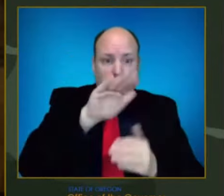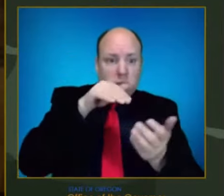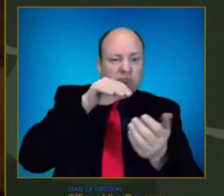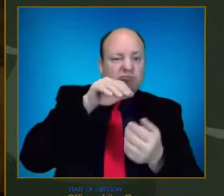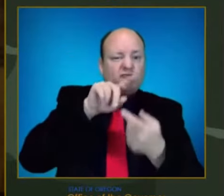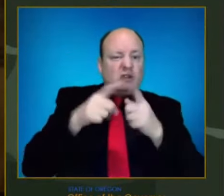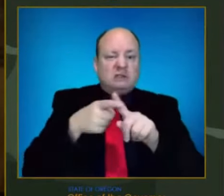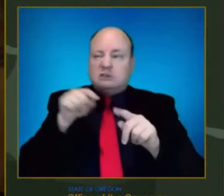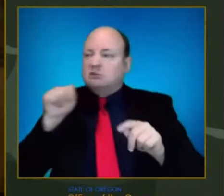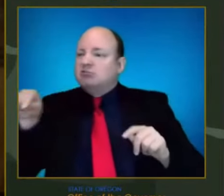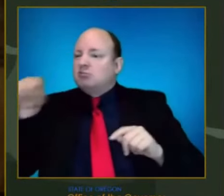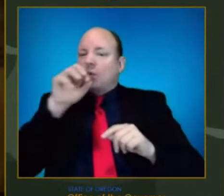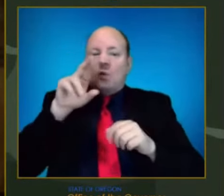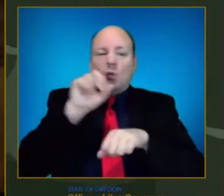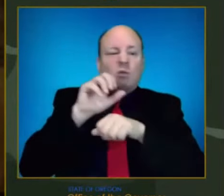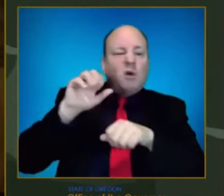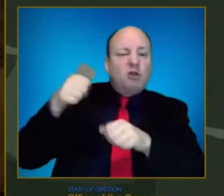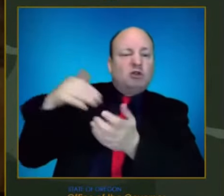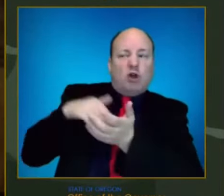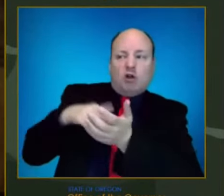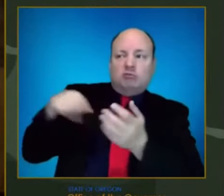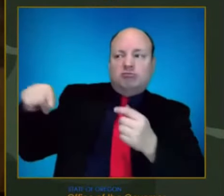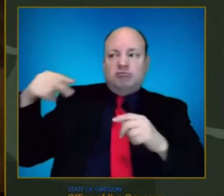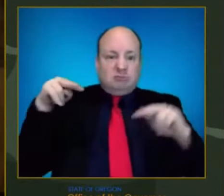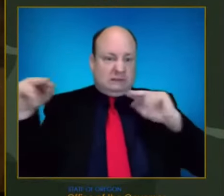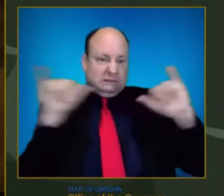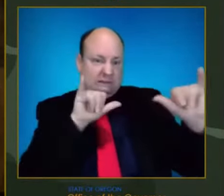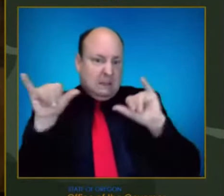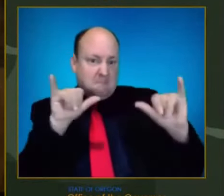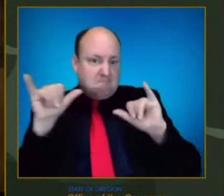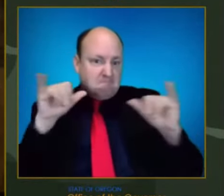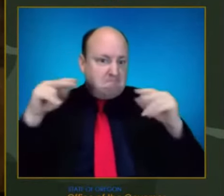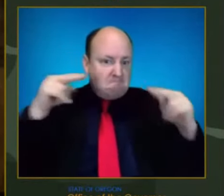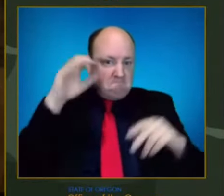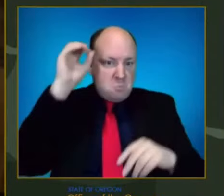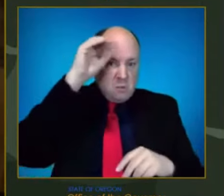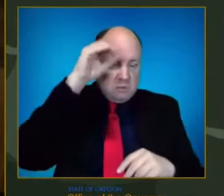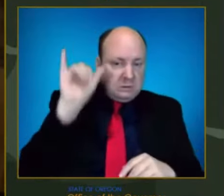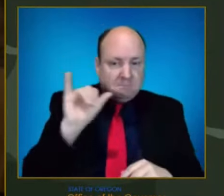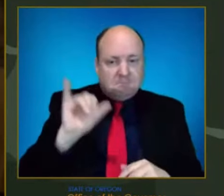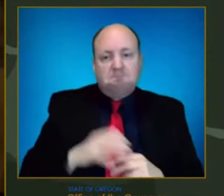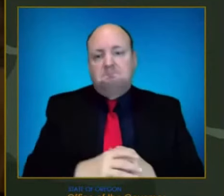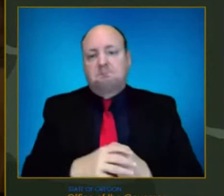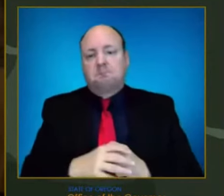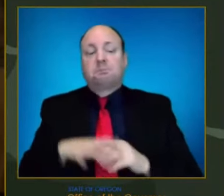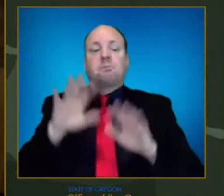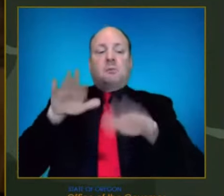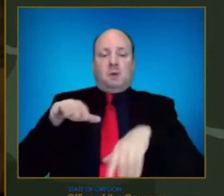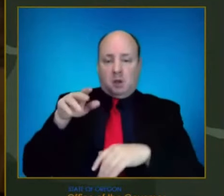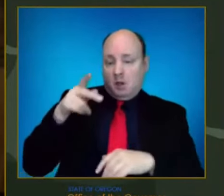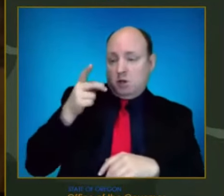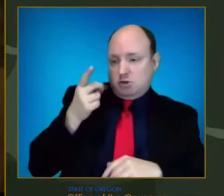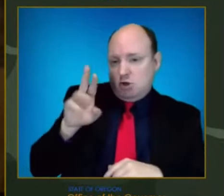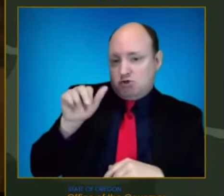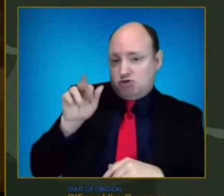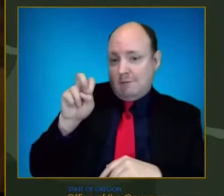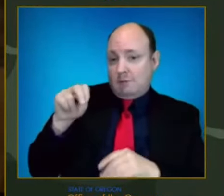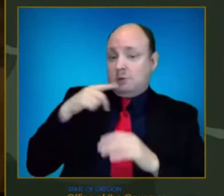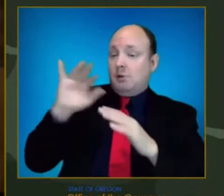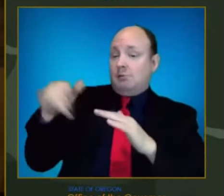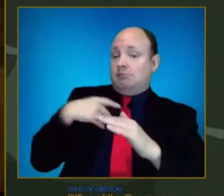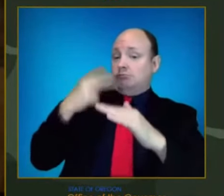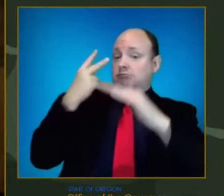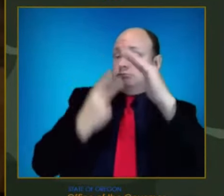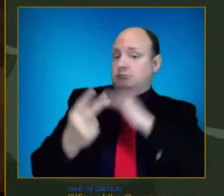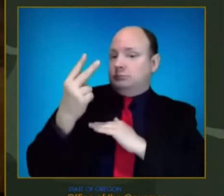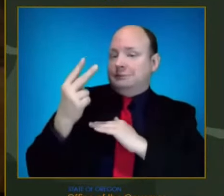Dr. Graven, go ahead. Yeah, thanks for the question. Yeah, the reality is the uncertainty on this forecast is higher than usual. So